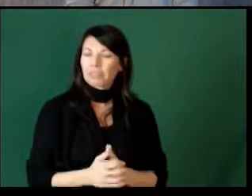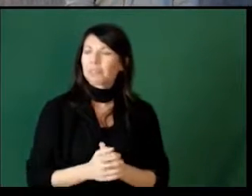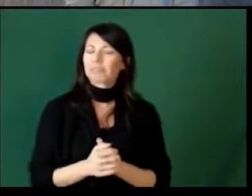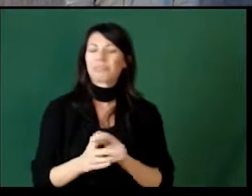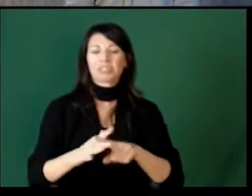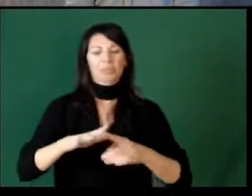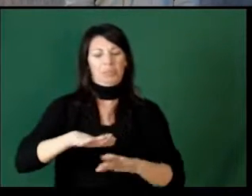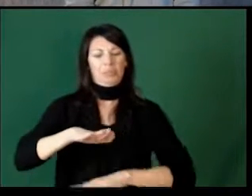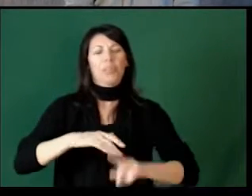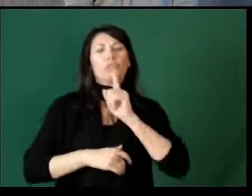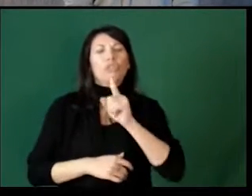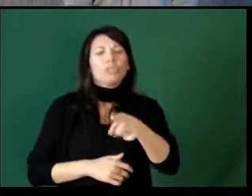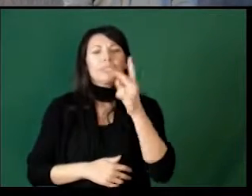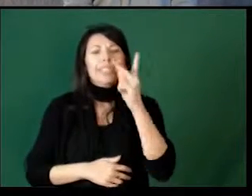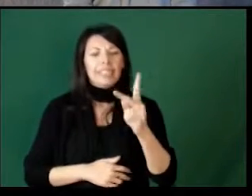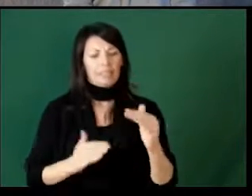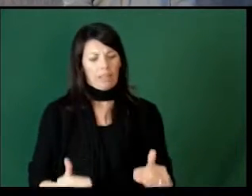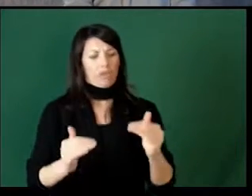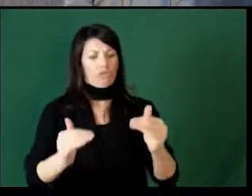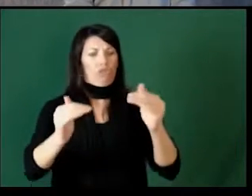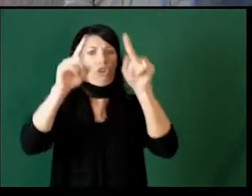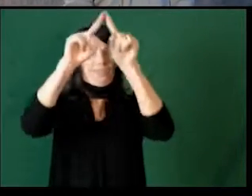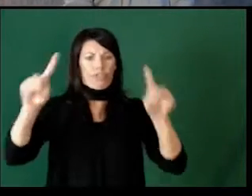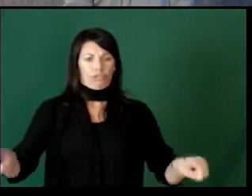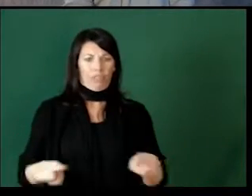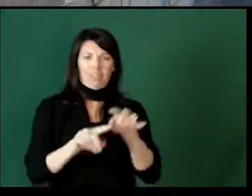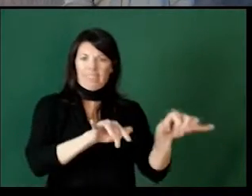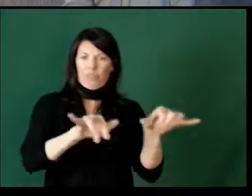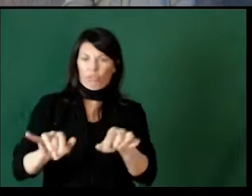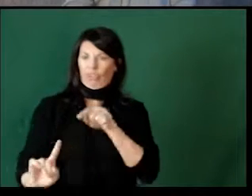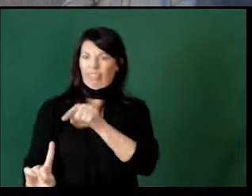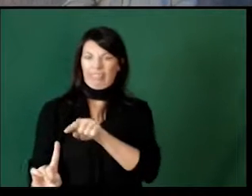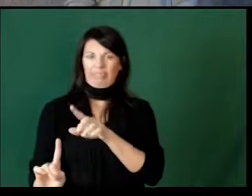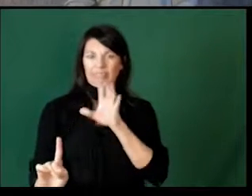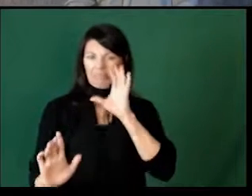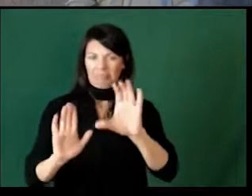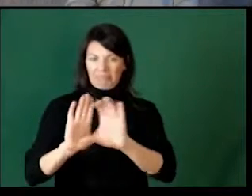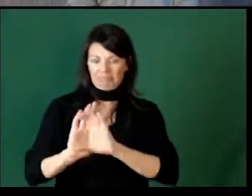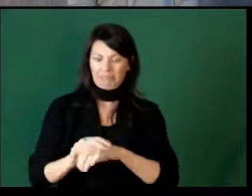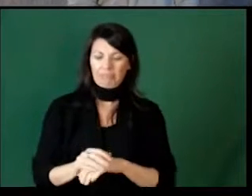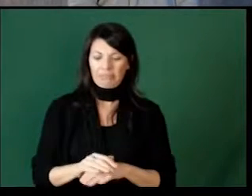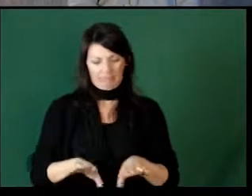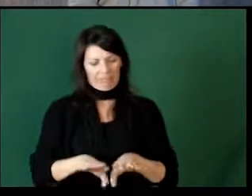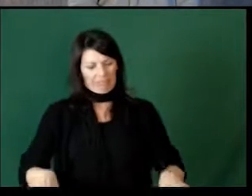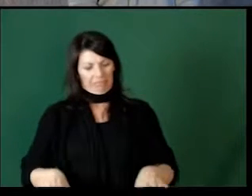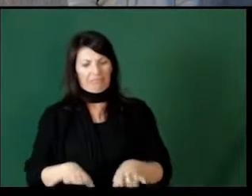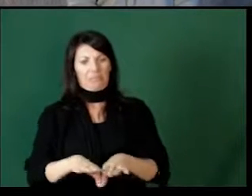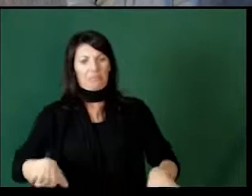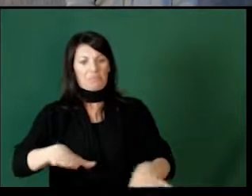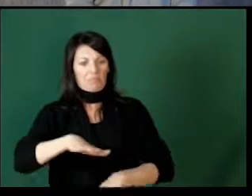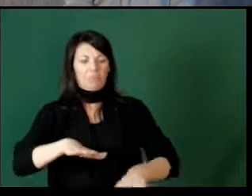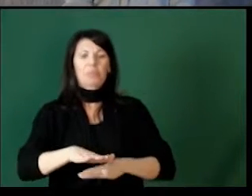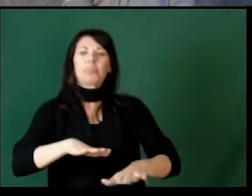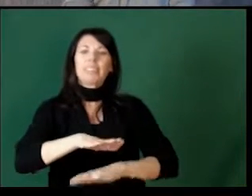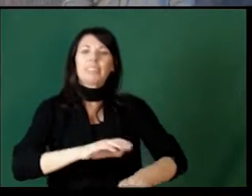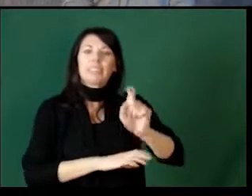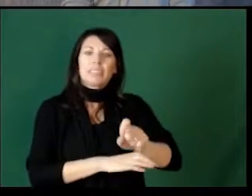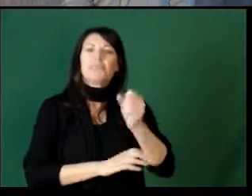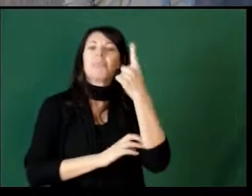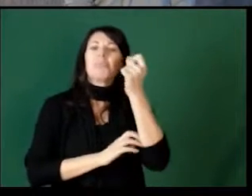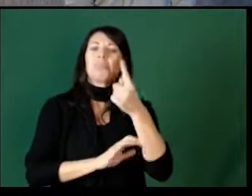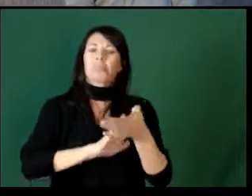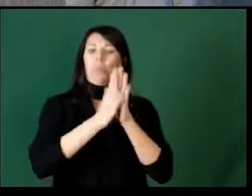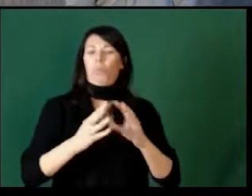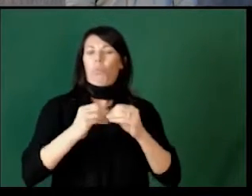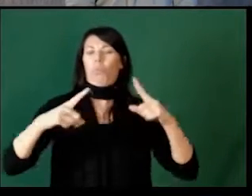I'm sure many of you have seen a hierarchy of needs triangle similar to this one. As you know, the bottom of the triangle are our basic needs and those needs become